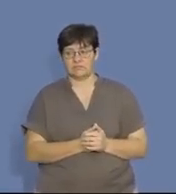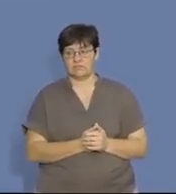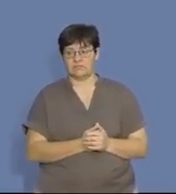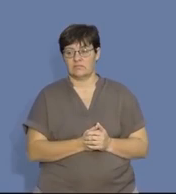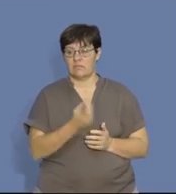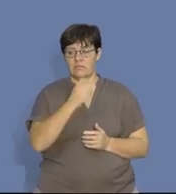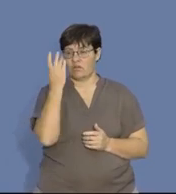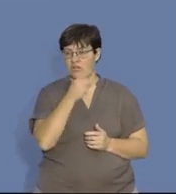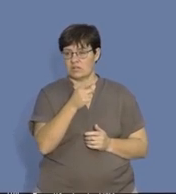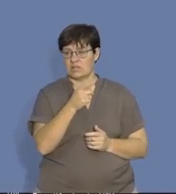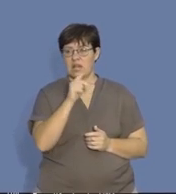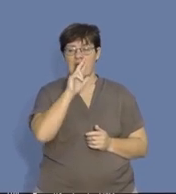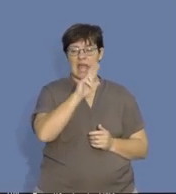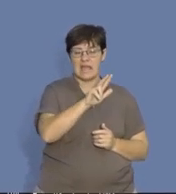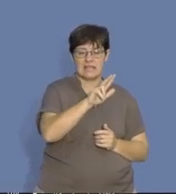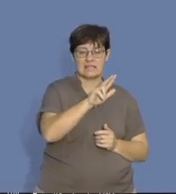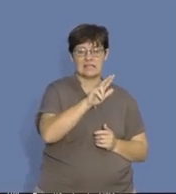and I've forgotten,